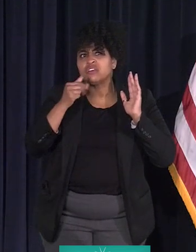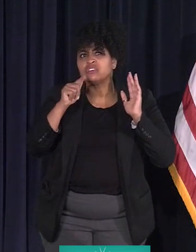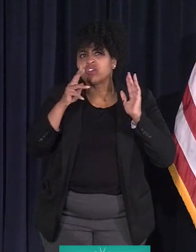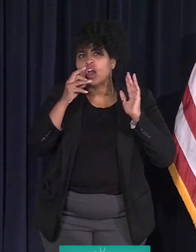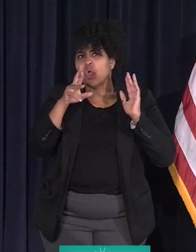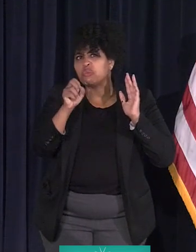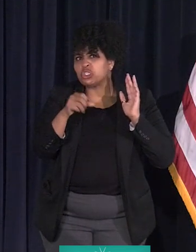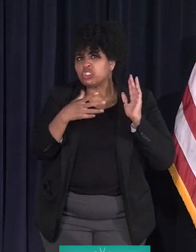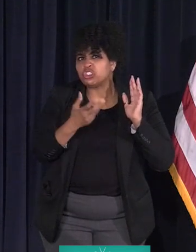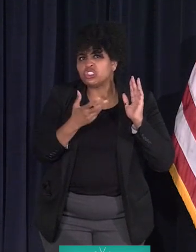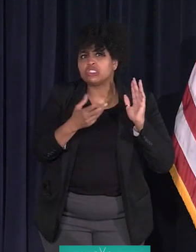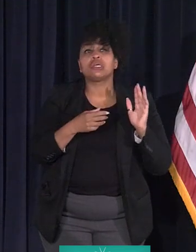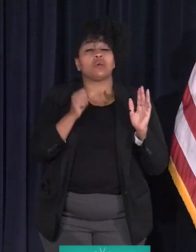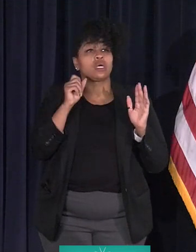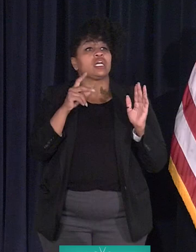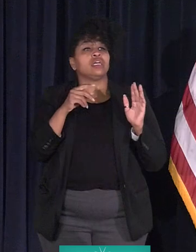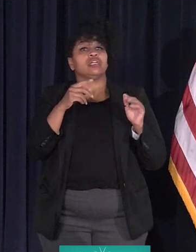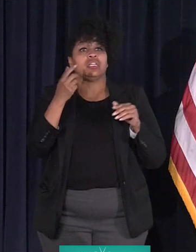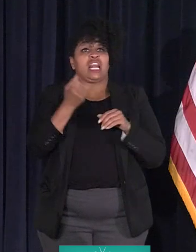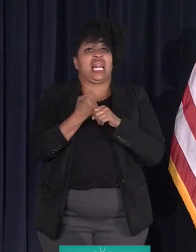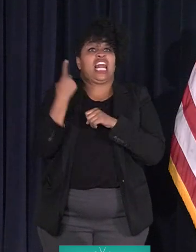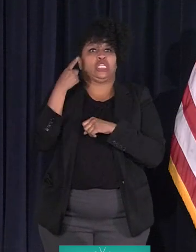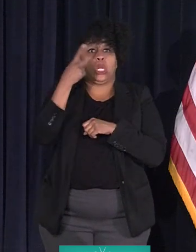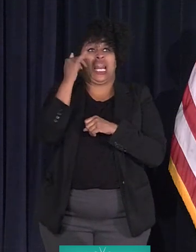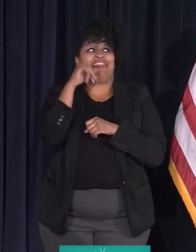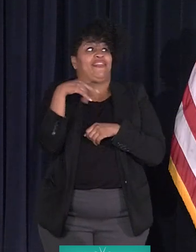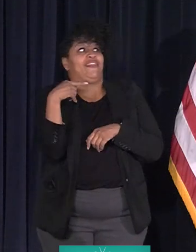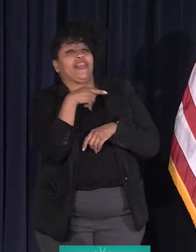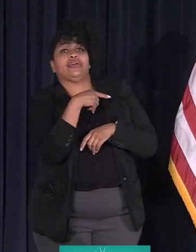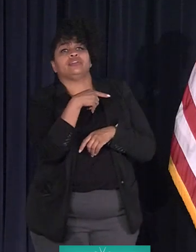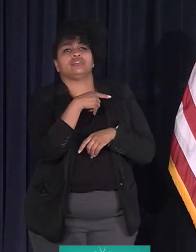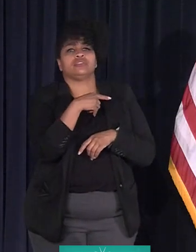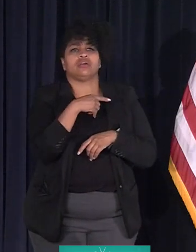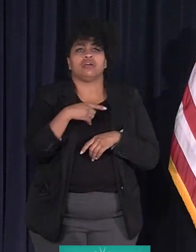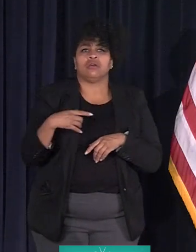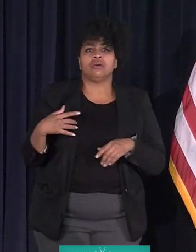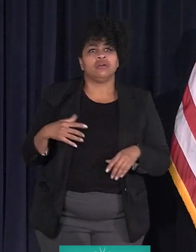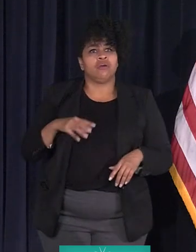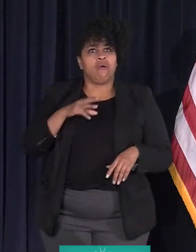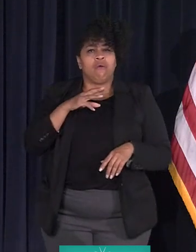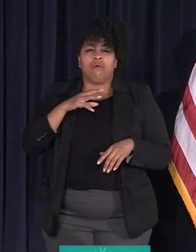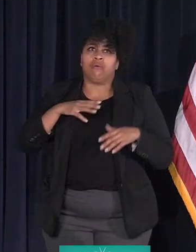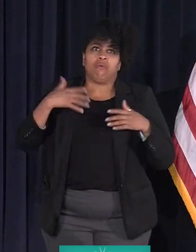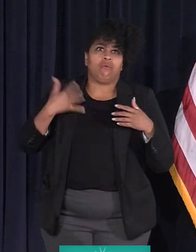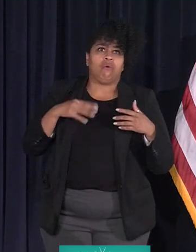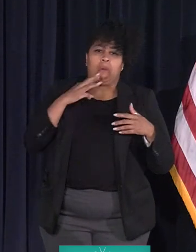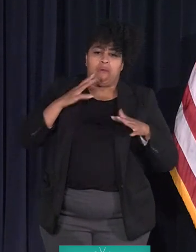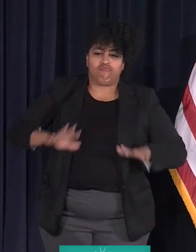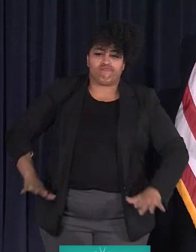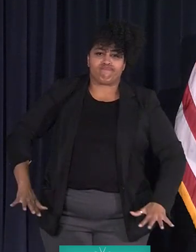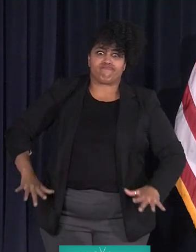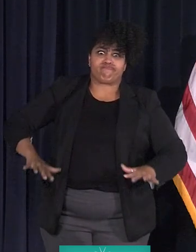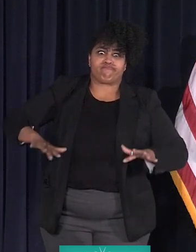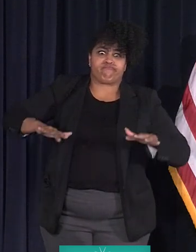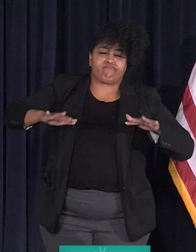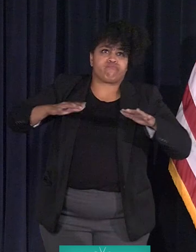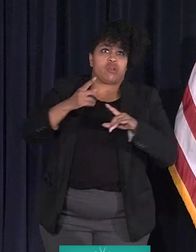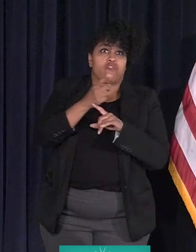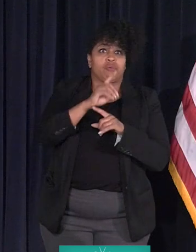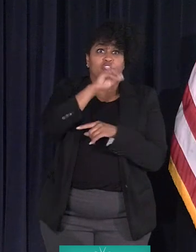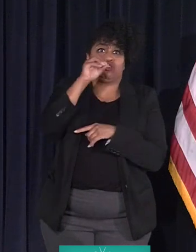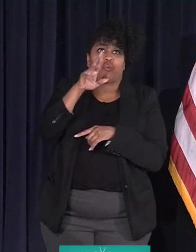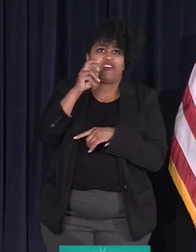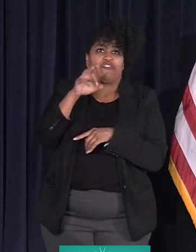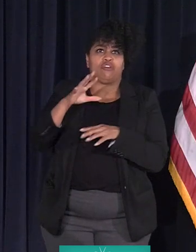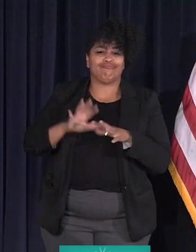Okay. So this is the way it looked last year. We got hit with record high Great Lakes levels in the Detroit River, or a float